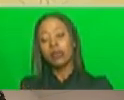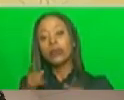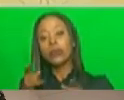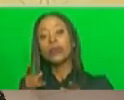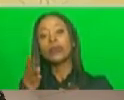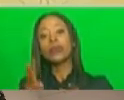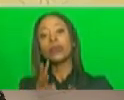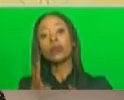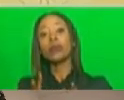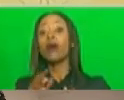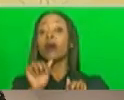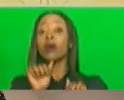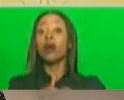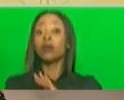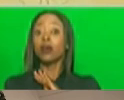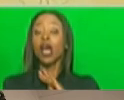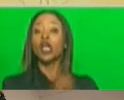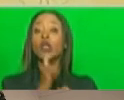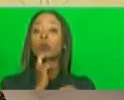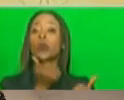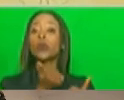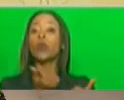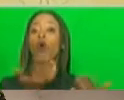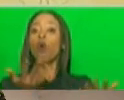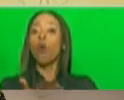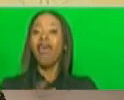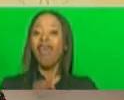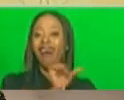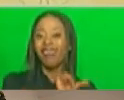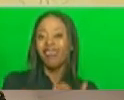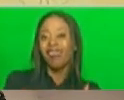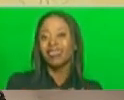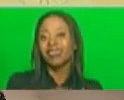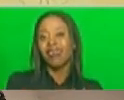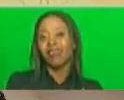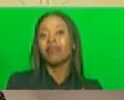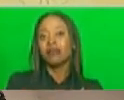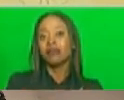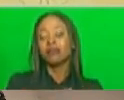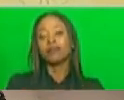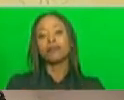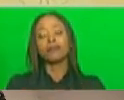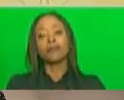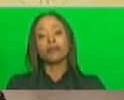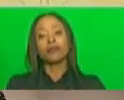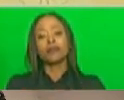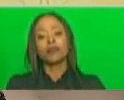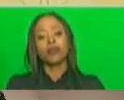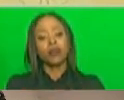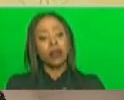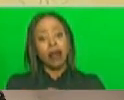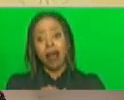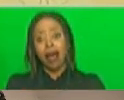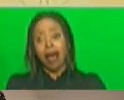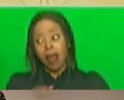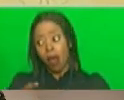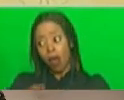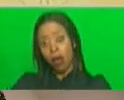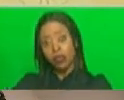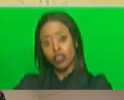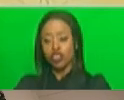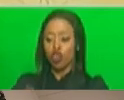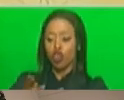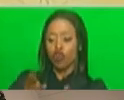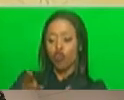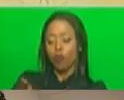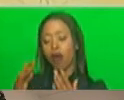registered in our country for agricultural use it is not allowed to be sold for